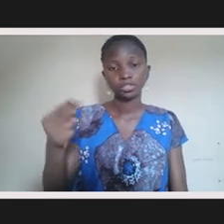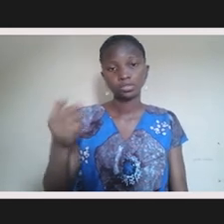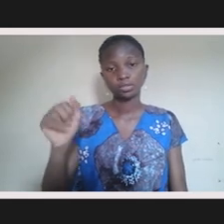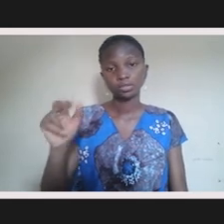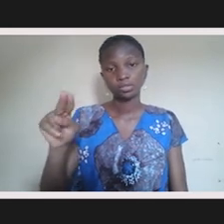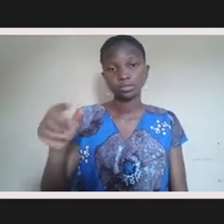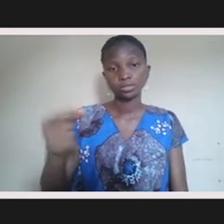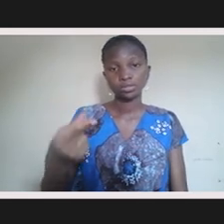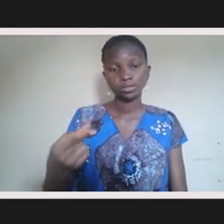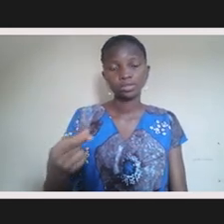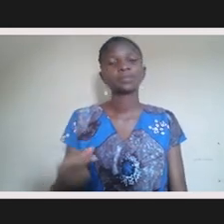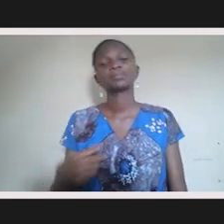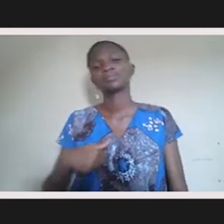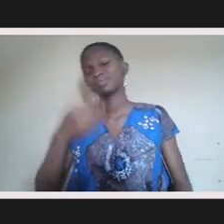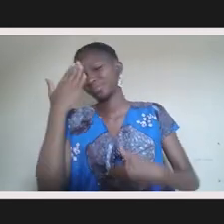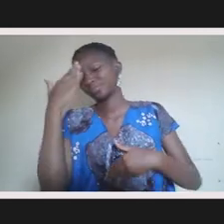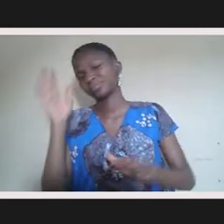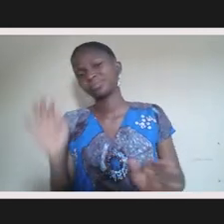I, I don't know.